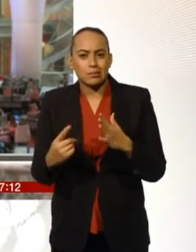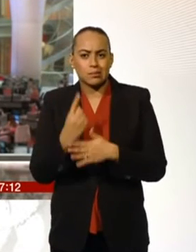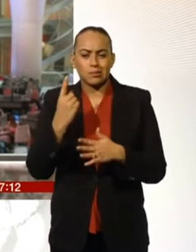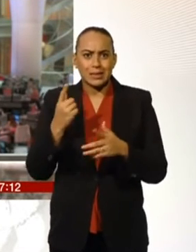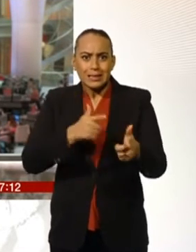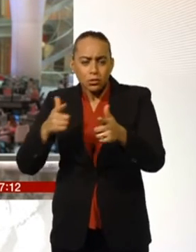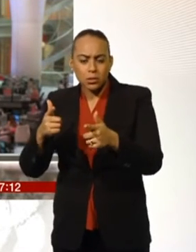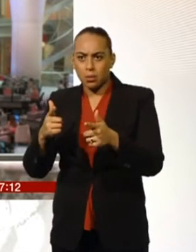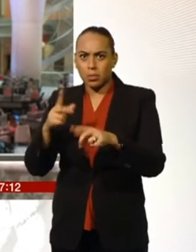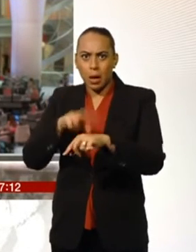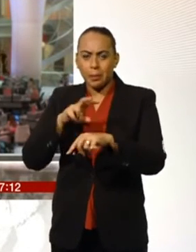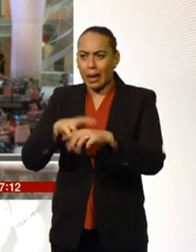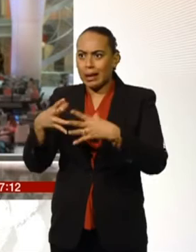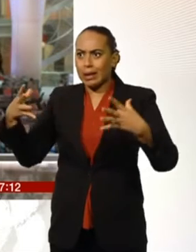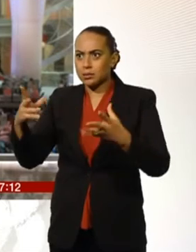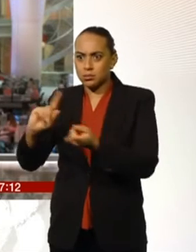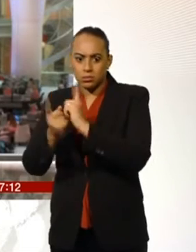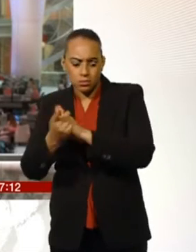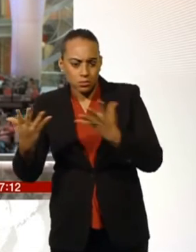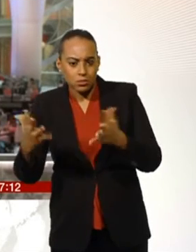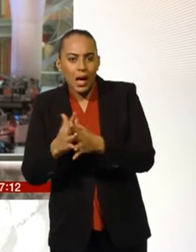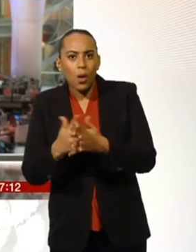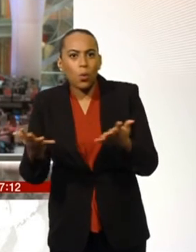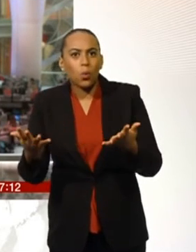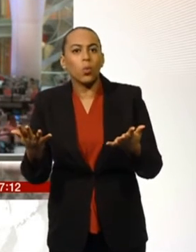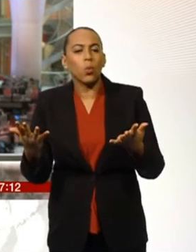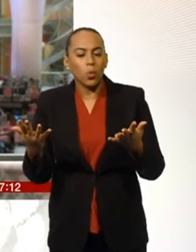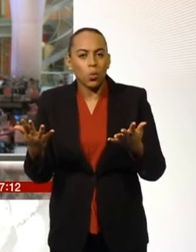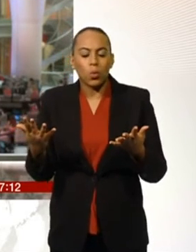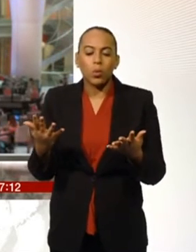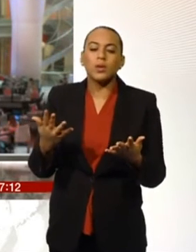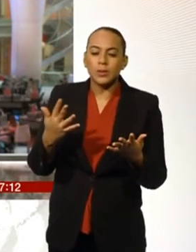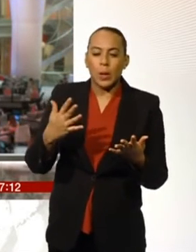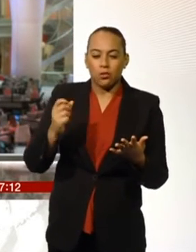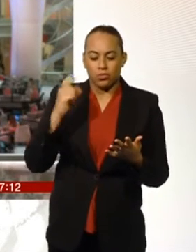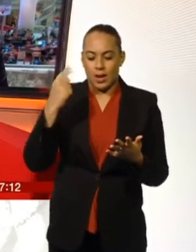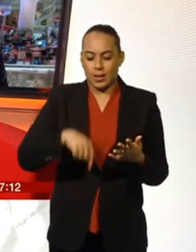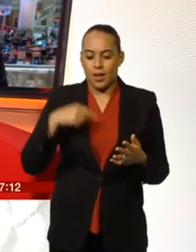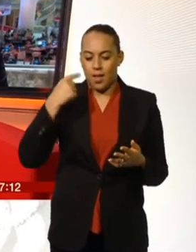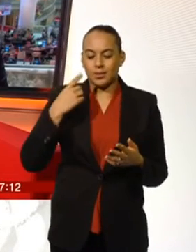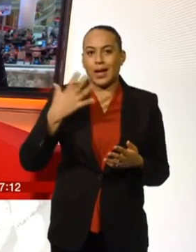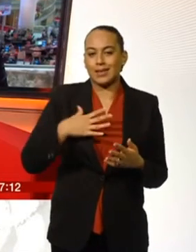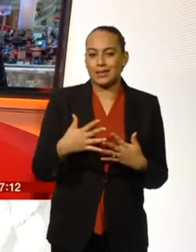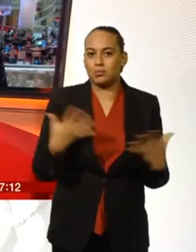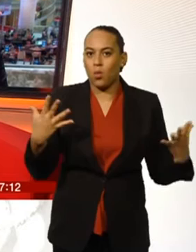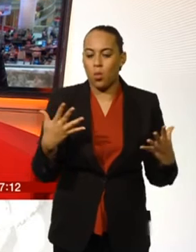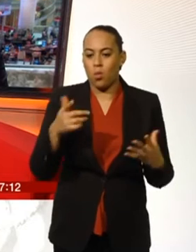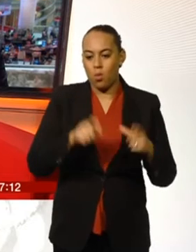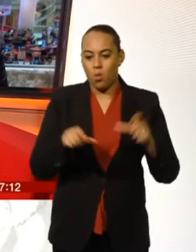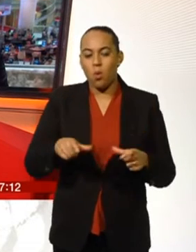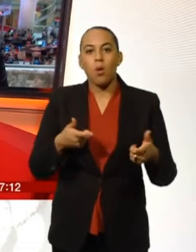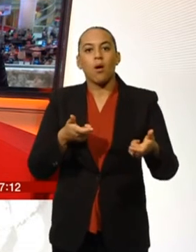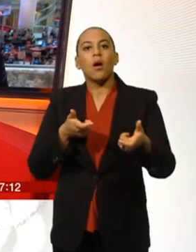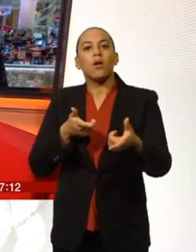we do need more firearms officers available on the streets of London. Is this to prevent a terrorist